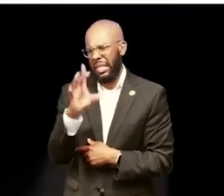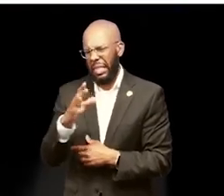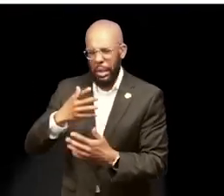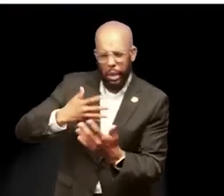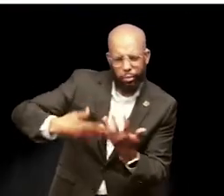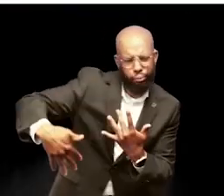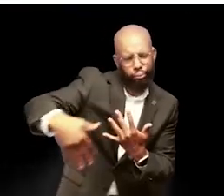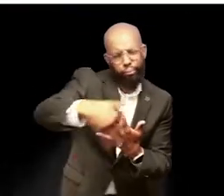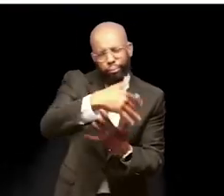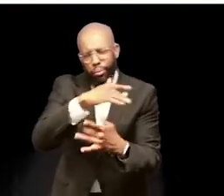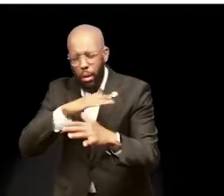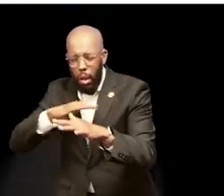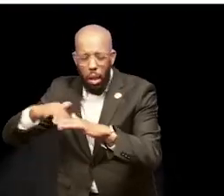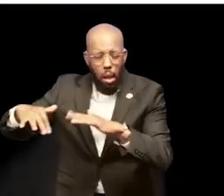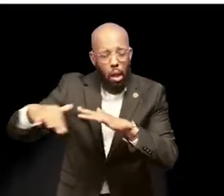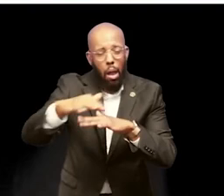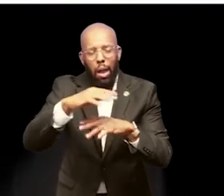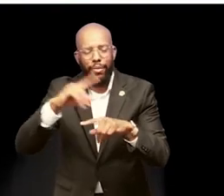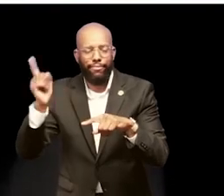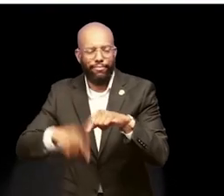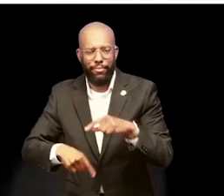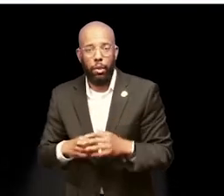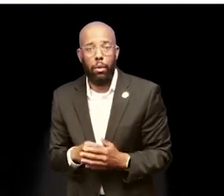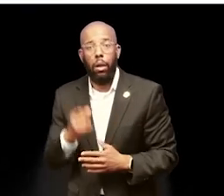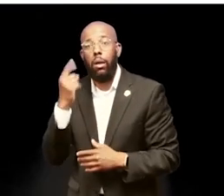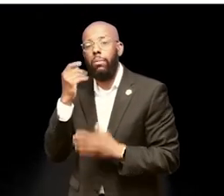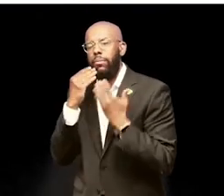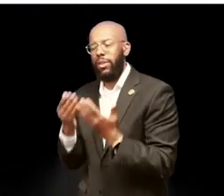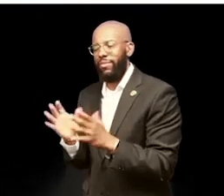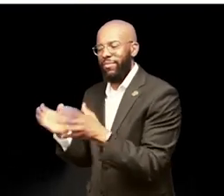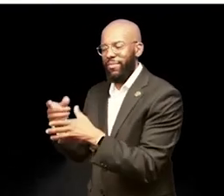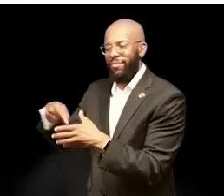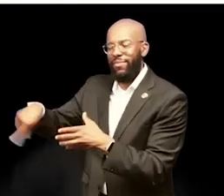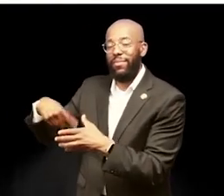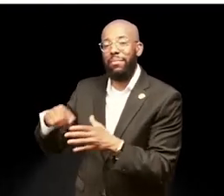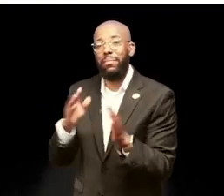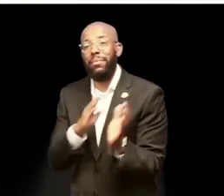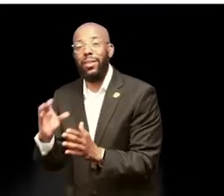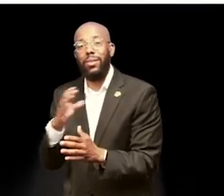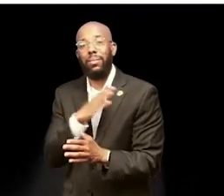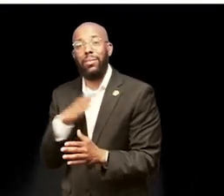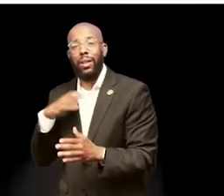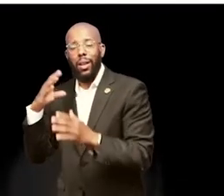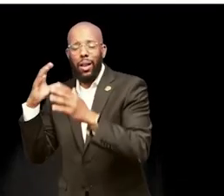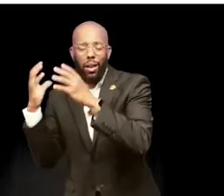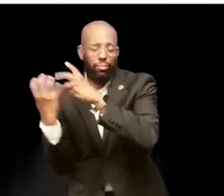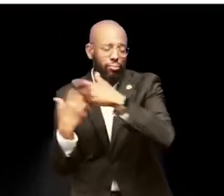Washington as planned, the efforts of the festival's remarkable staff, interns, and volunteers continue.